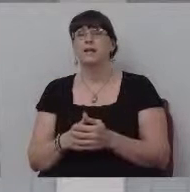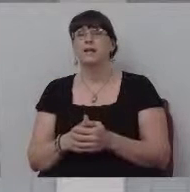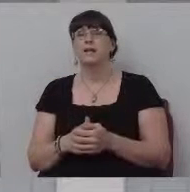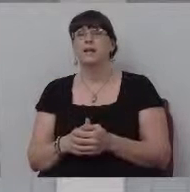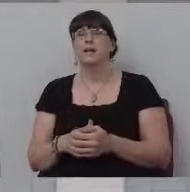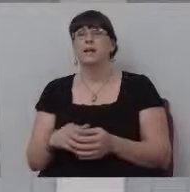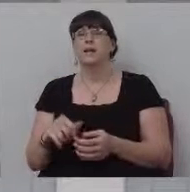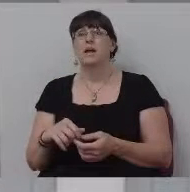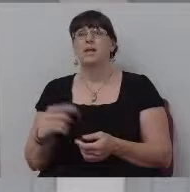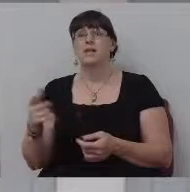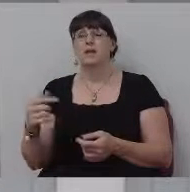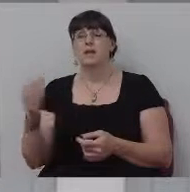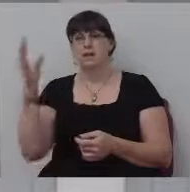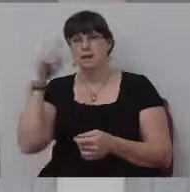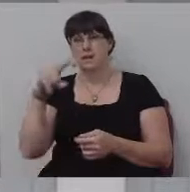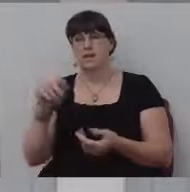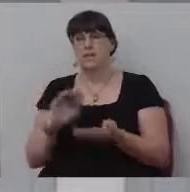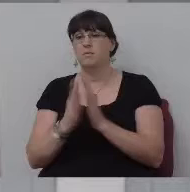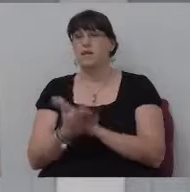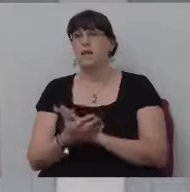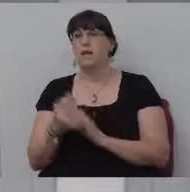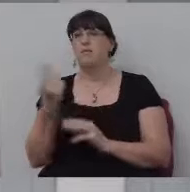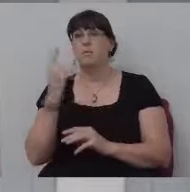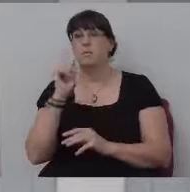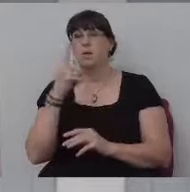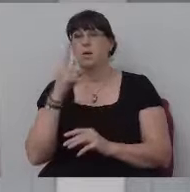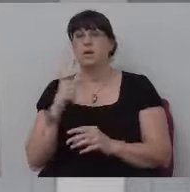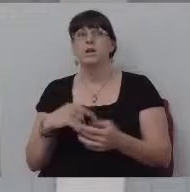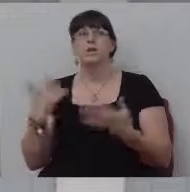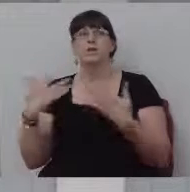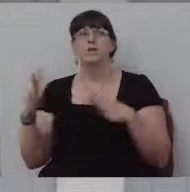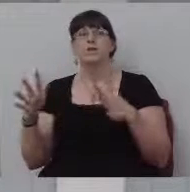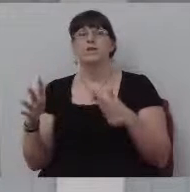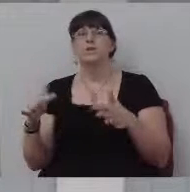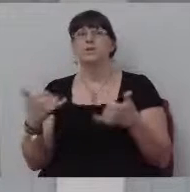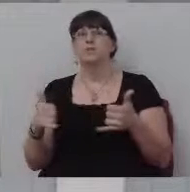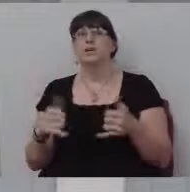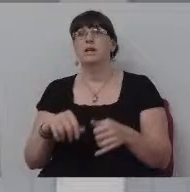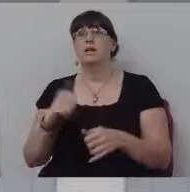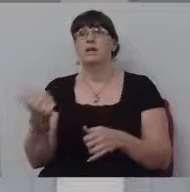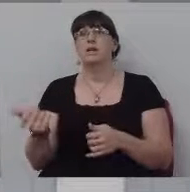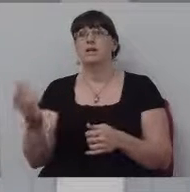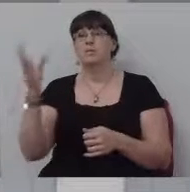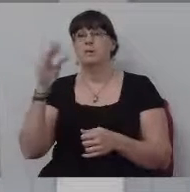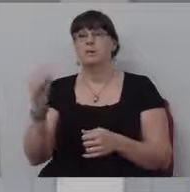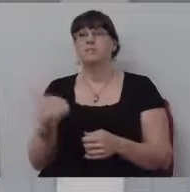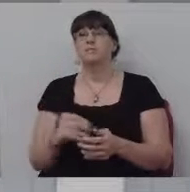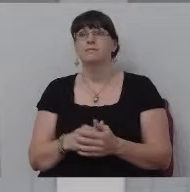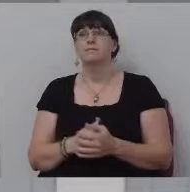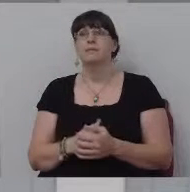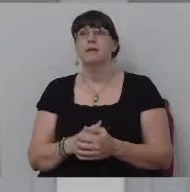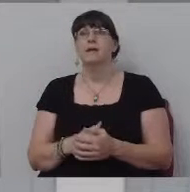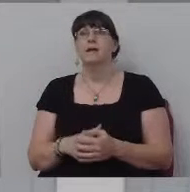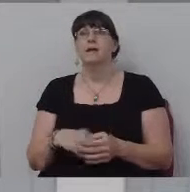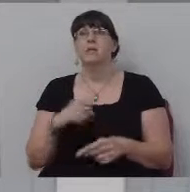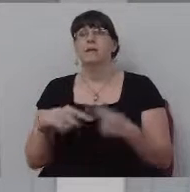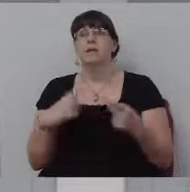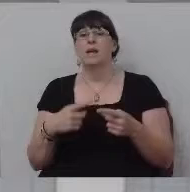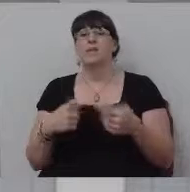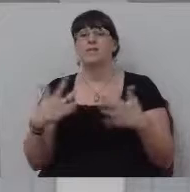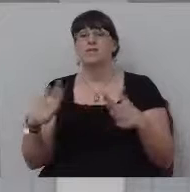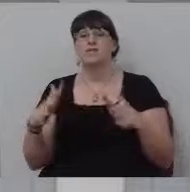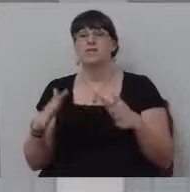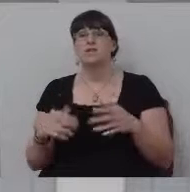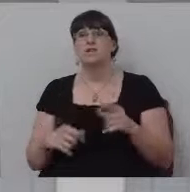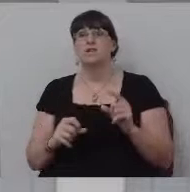And, um, so I played racquetball. finished playing a game of racquetball with another guy in the room. And when I got done, I came out and brother Rose was in, there was a lounge area where,